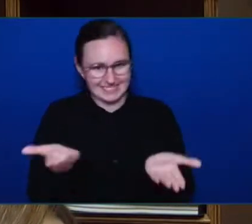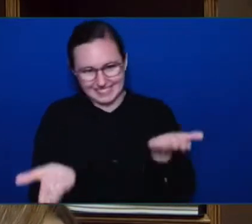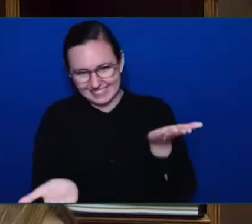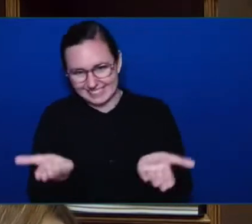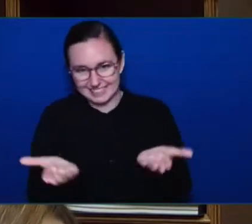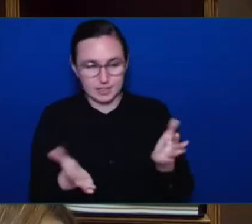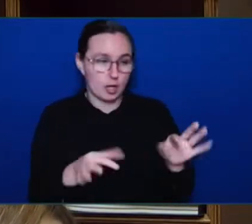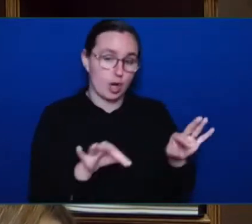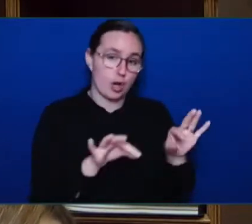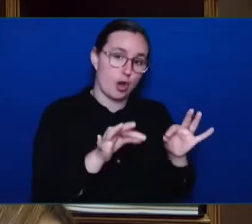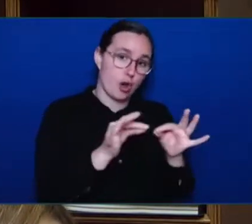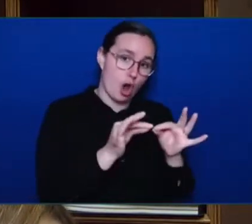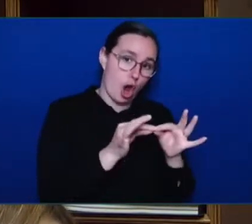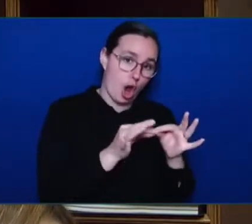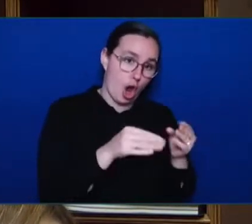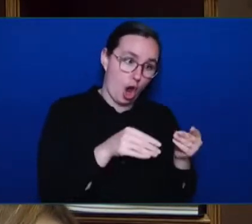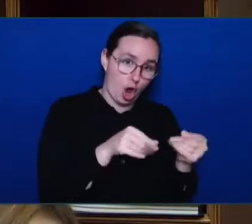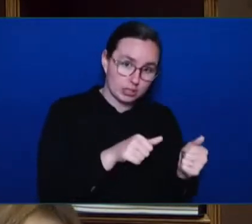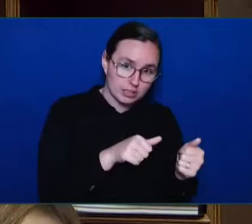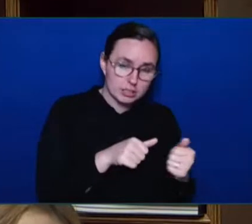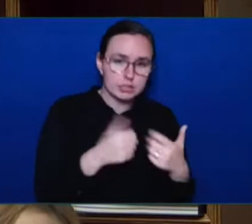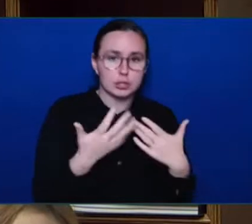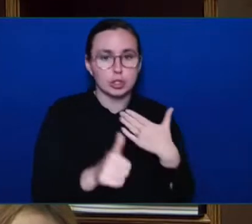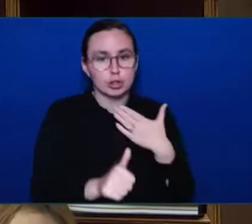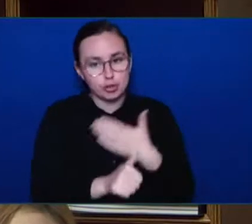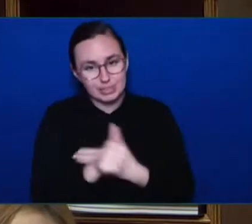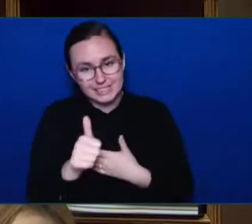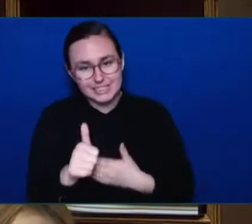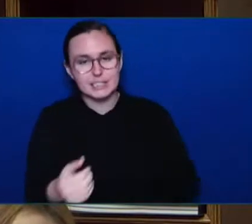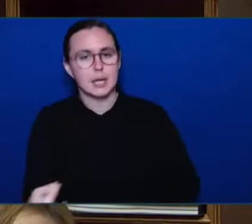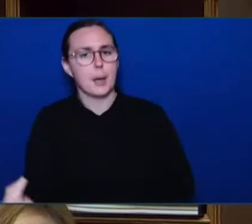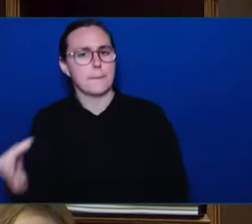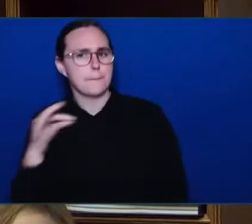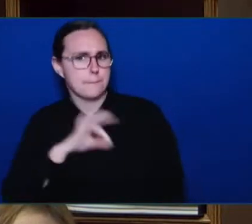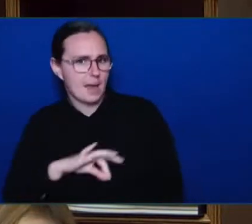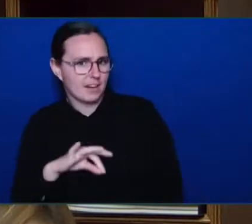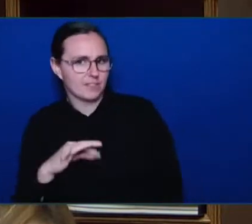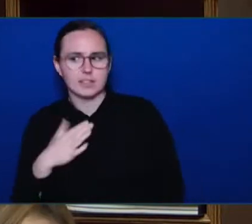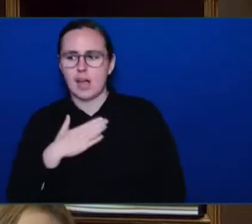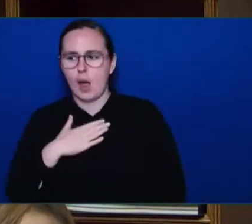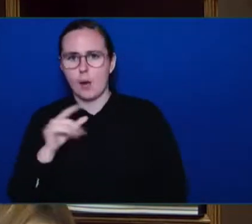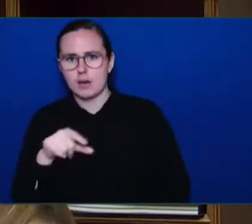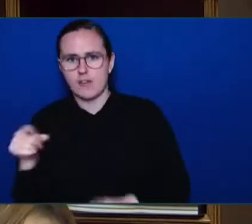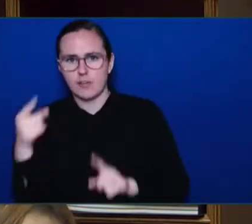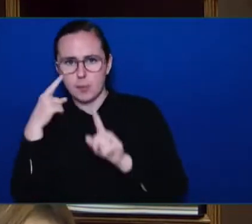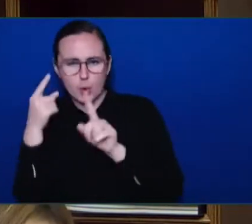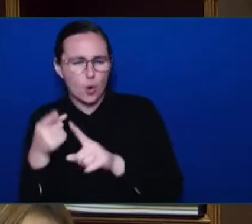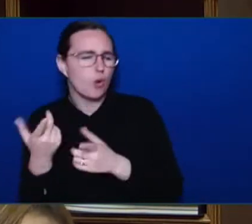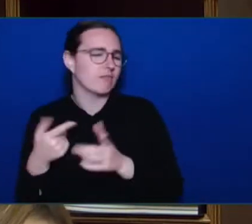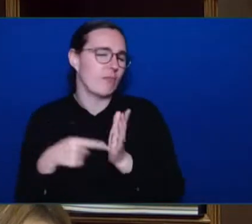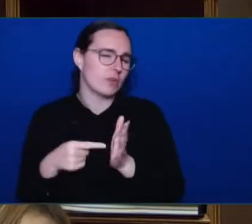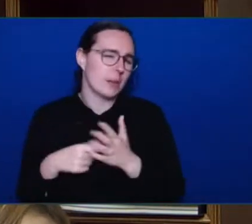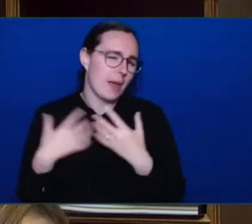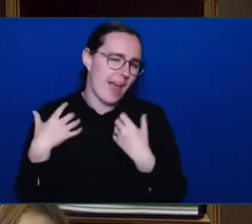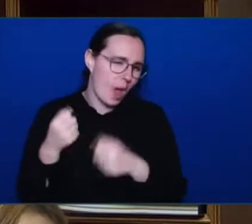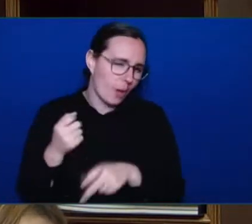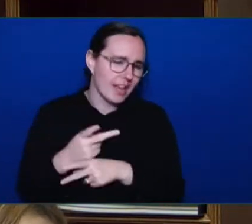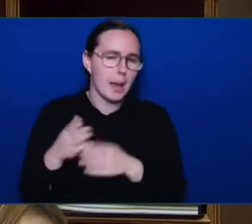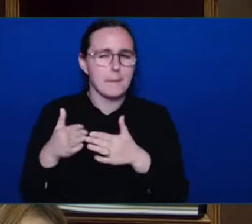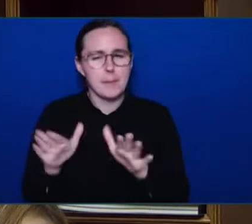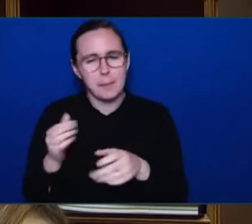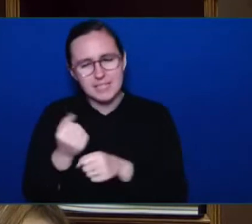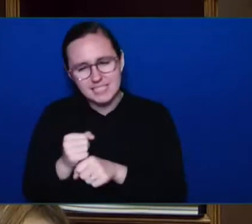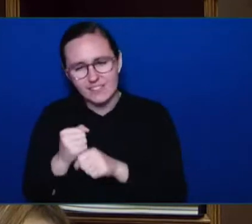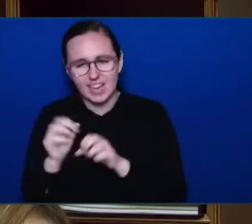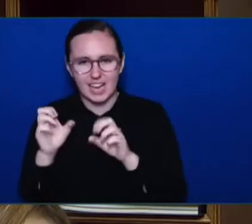well as the priorities that our government is focused on, like health care, like public safety, like education, we ultimately decided this